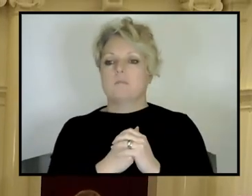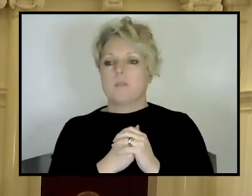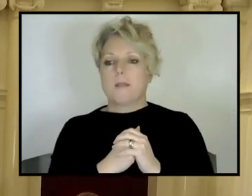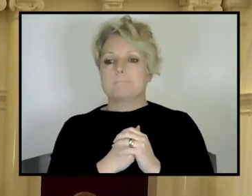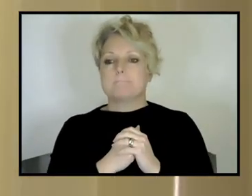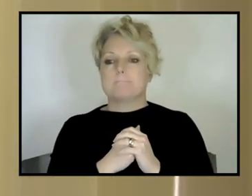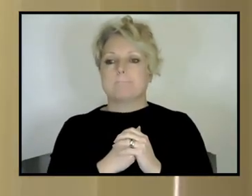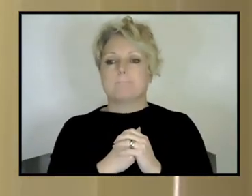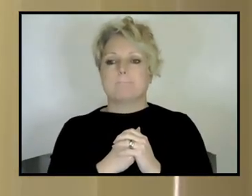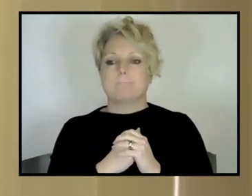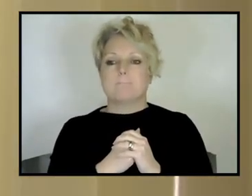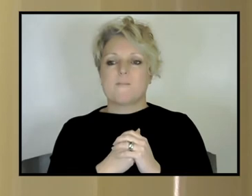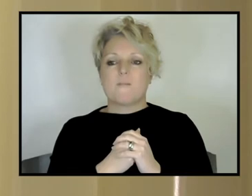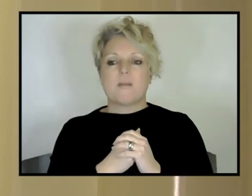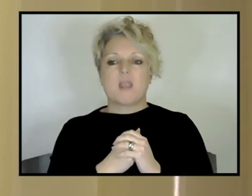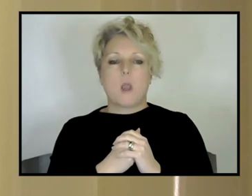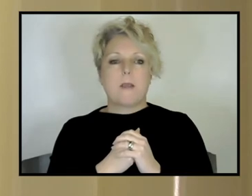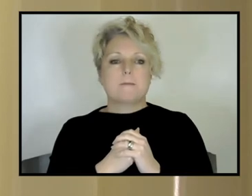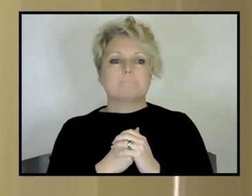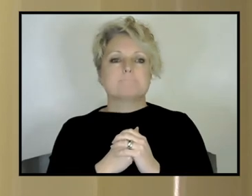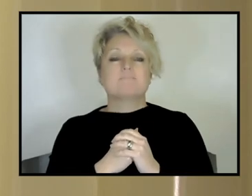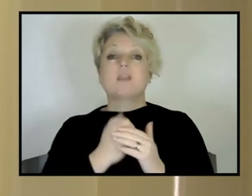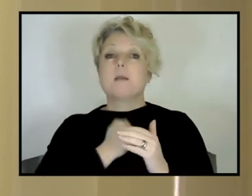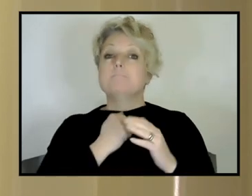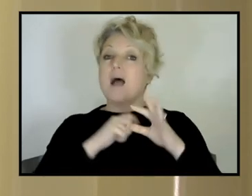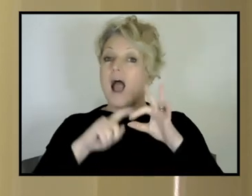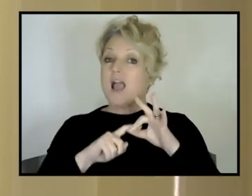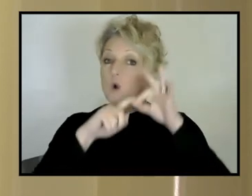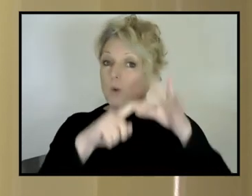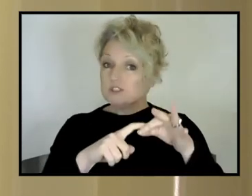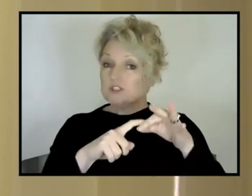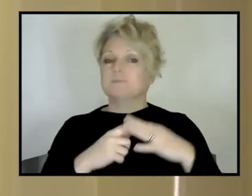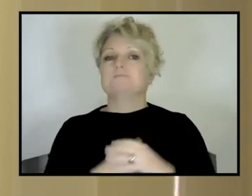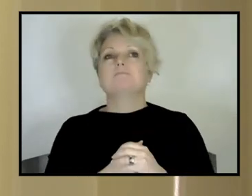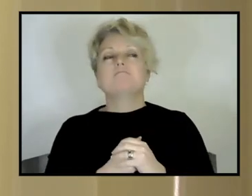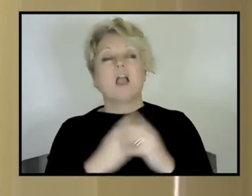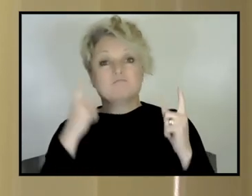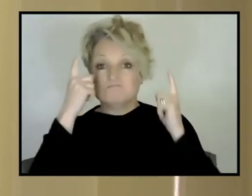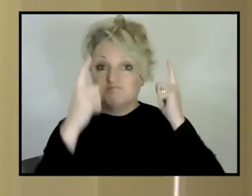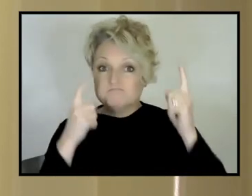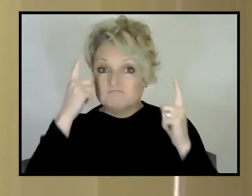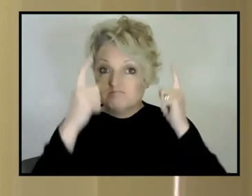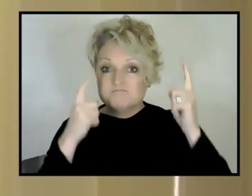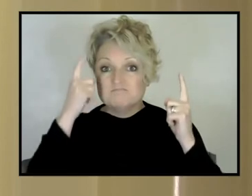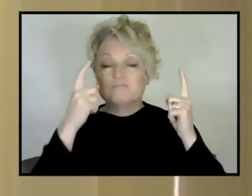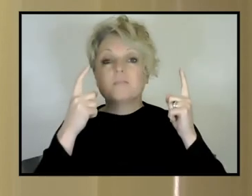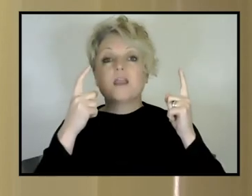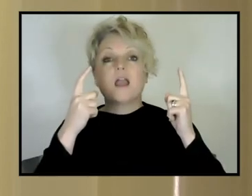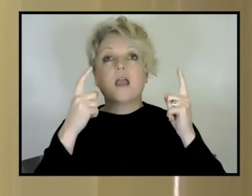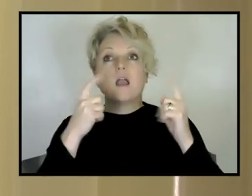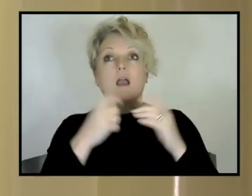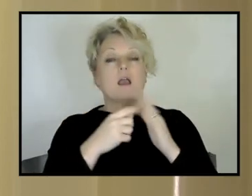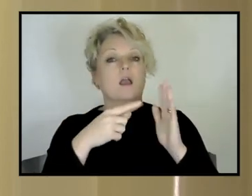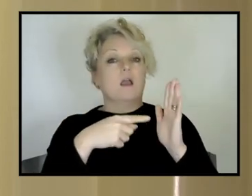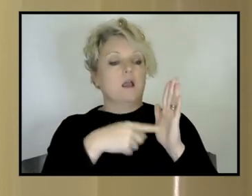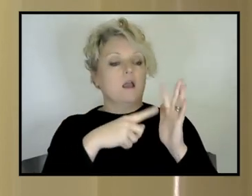Oh yeah. Hi. Um, my question was, do you think there are any similarities between the theory of tectonic plates and climate change